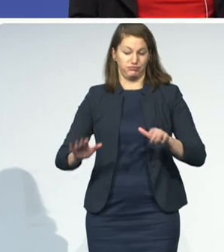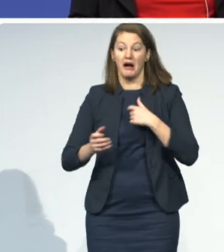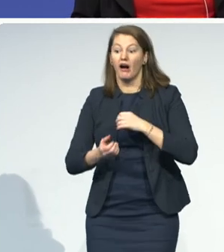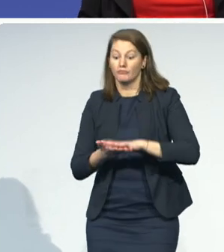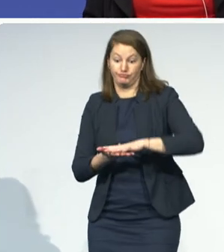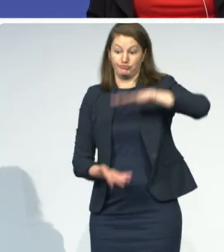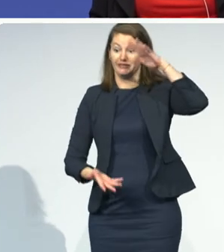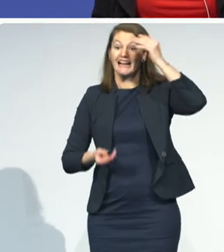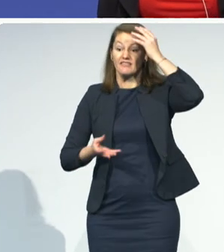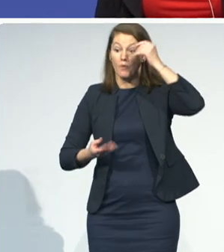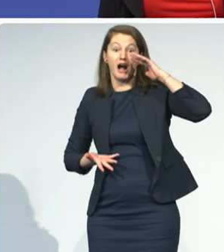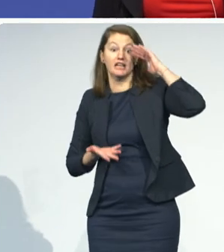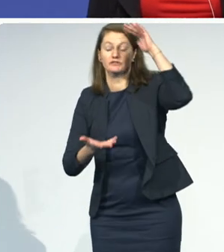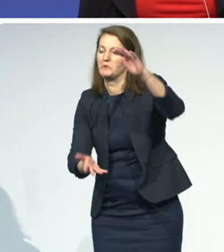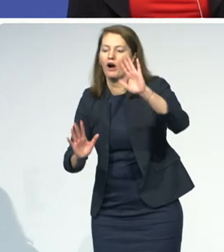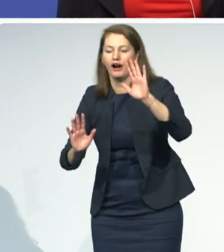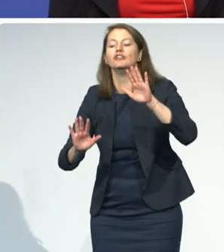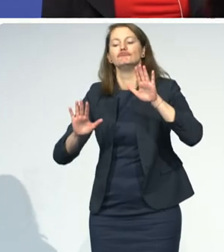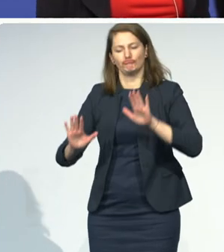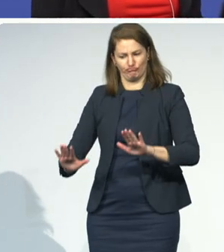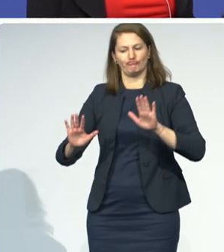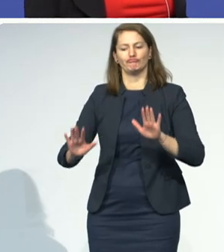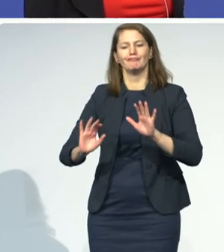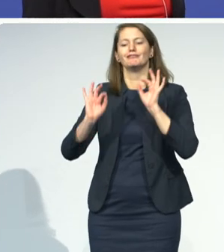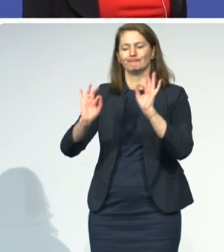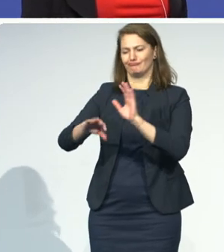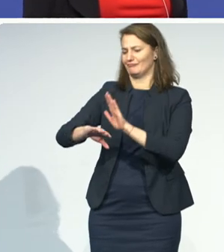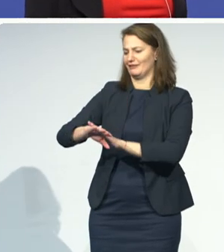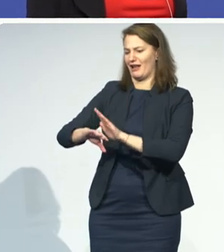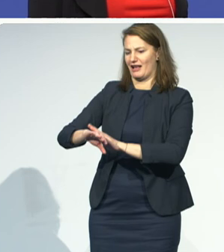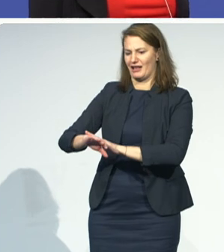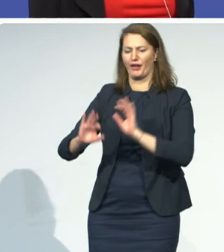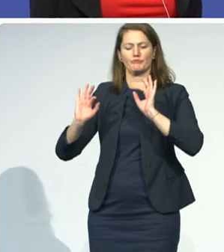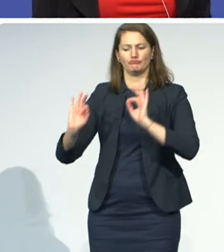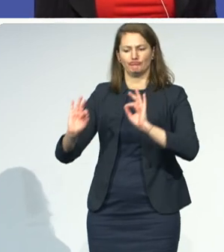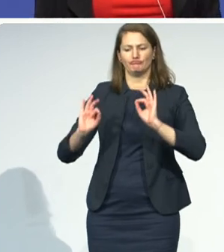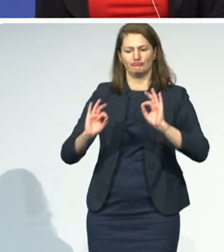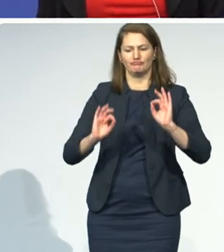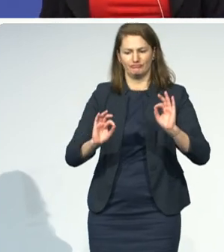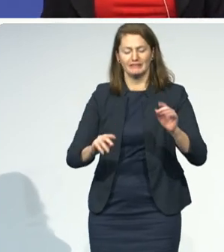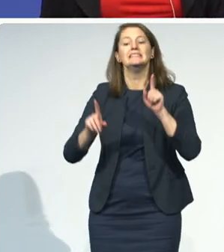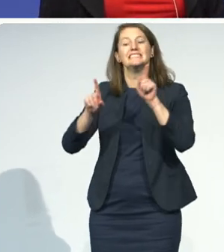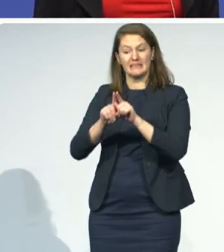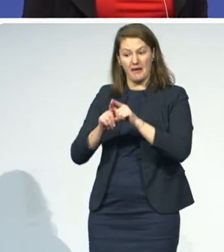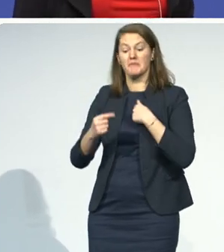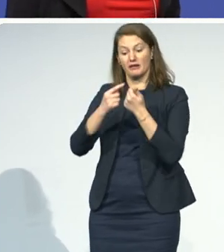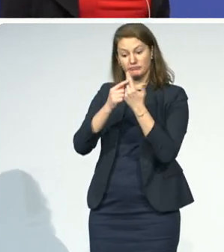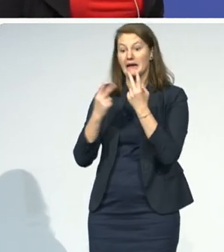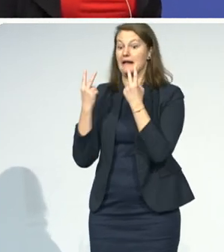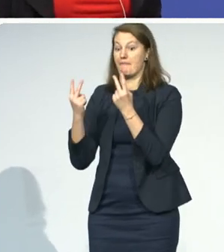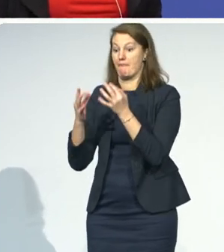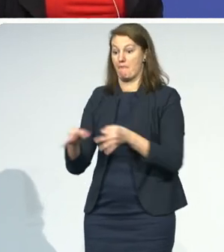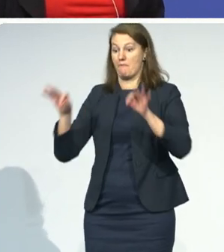at the same time, we do have quite a lot of important work to talk about. So Benetech is an